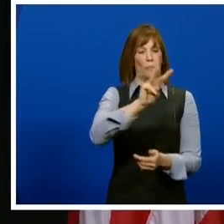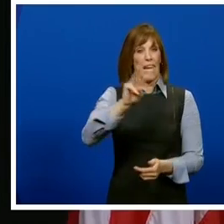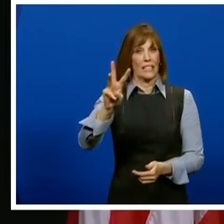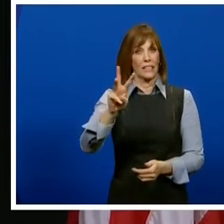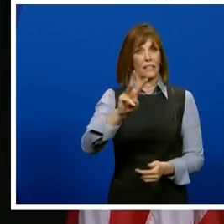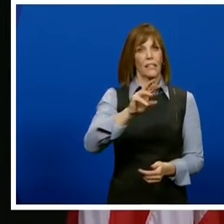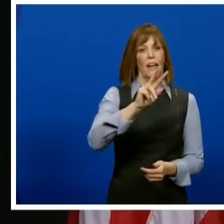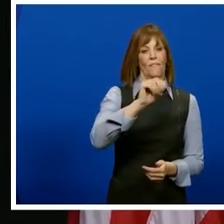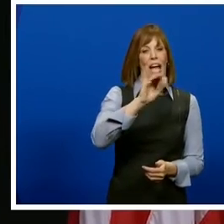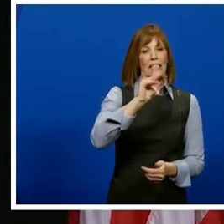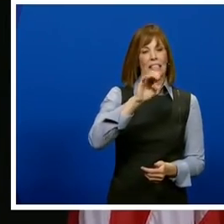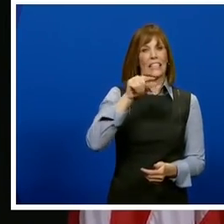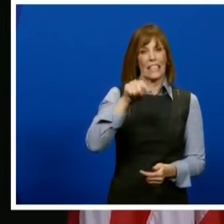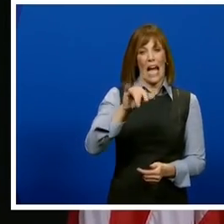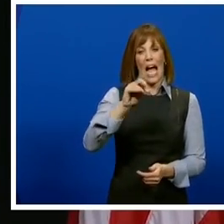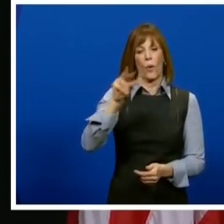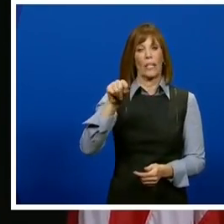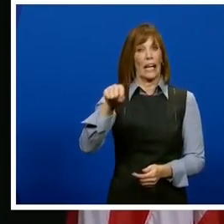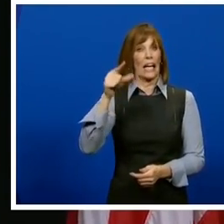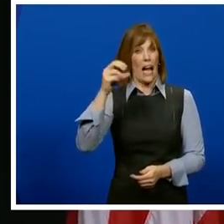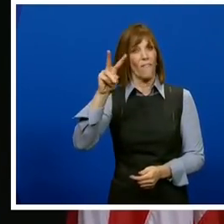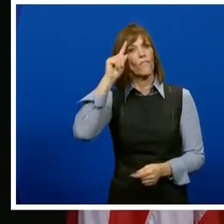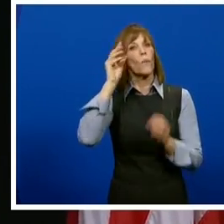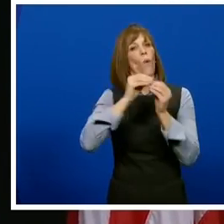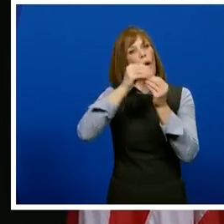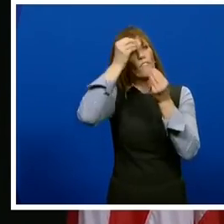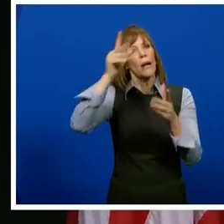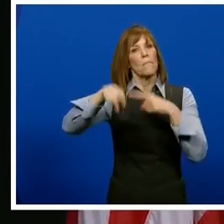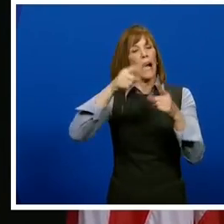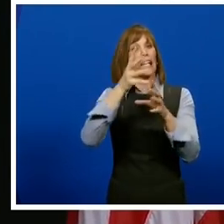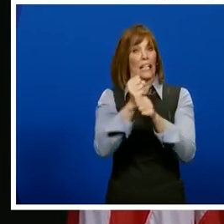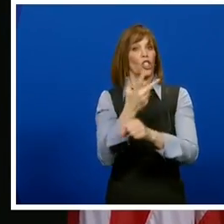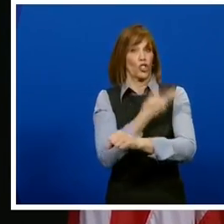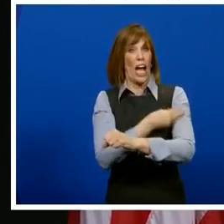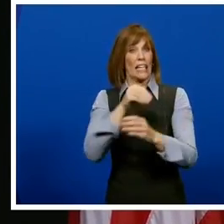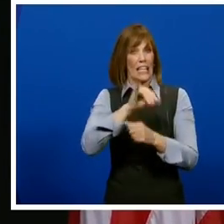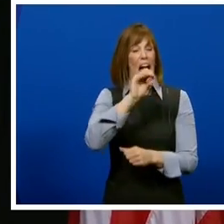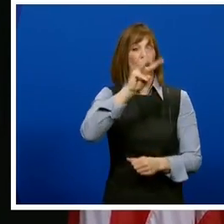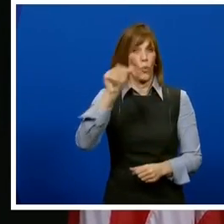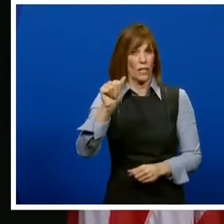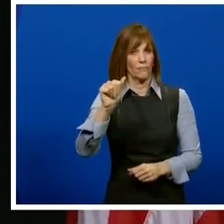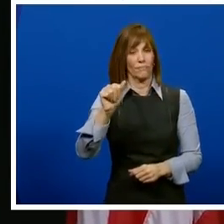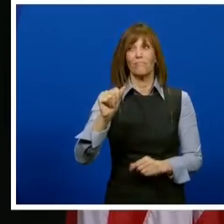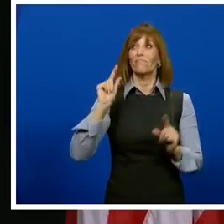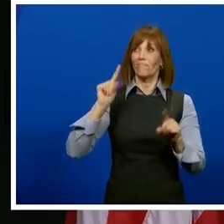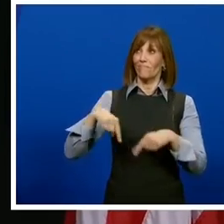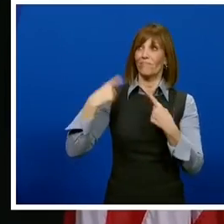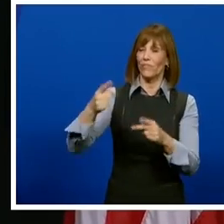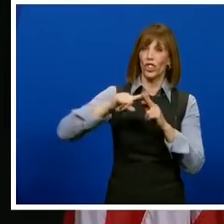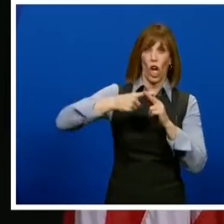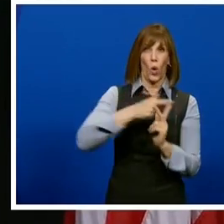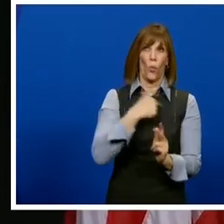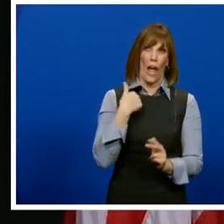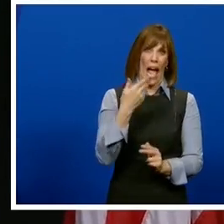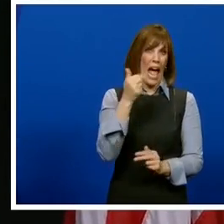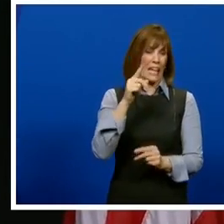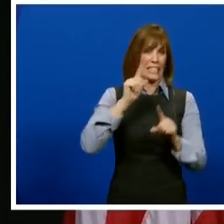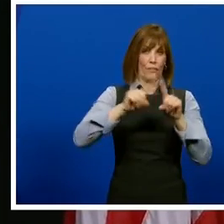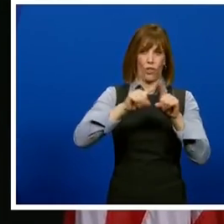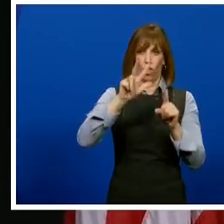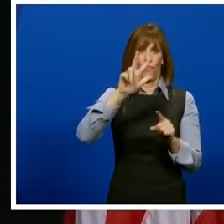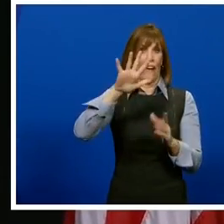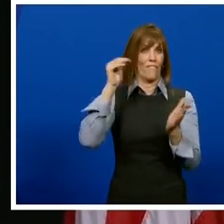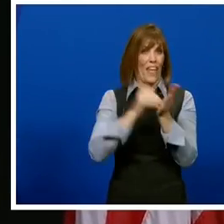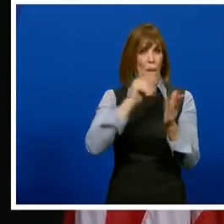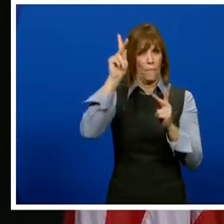website that offers a central resource for information about being vaccinated in Iowa. Since going live, we've had about 35,000 people